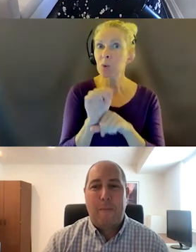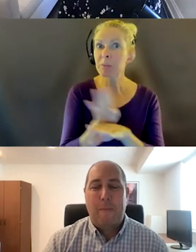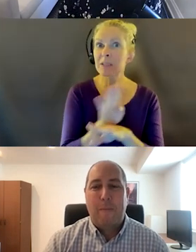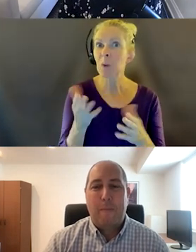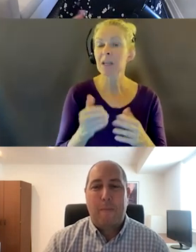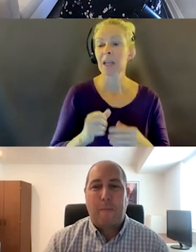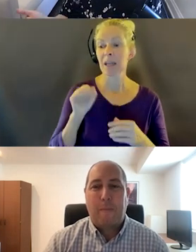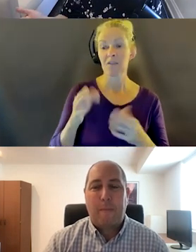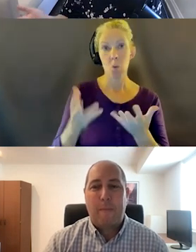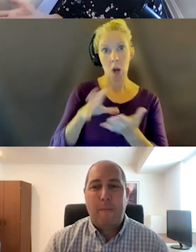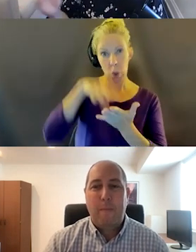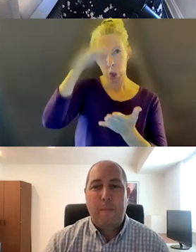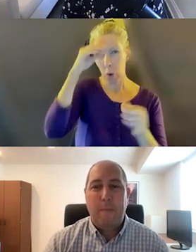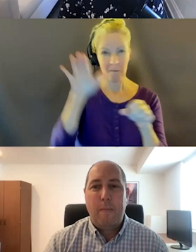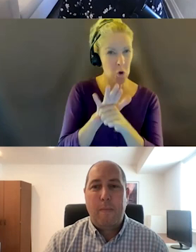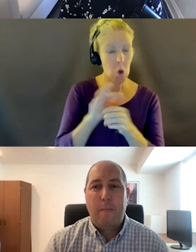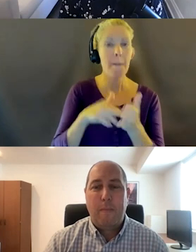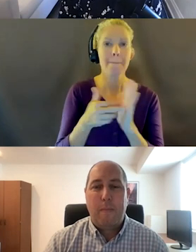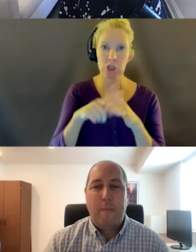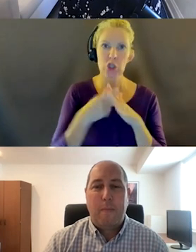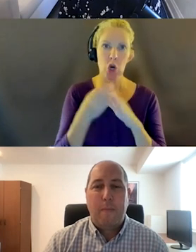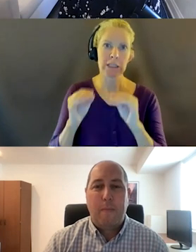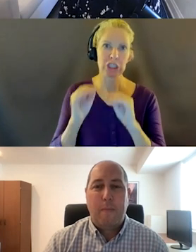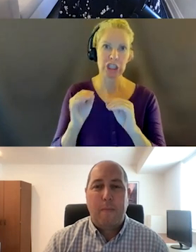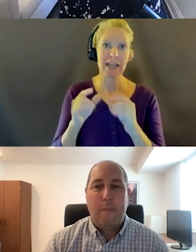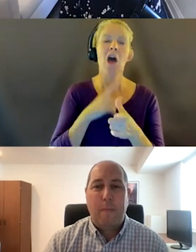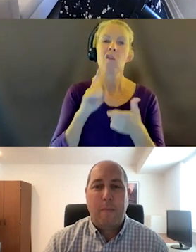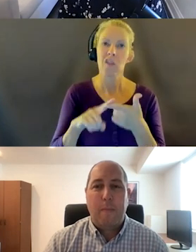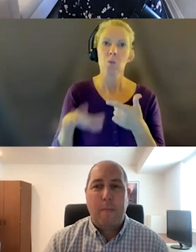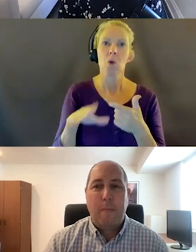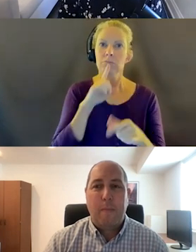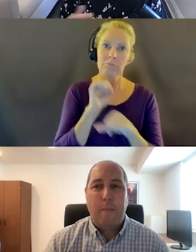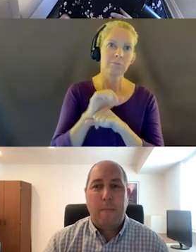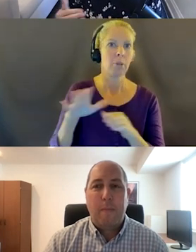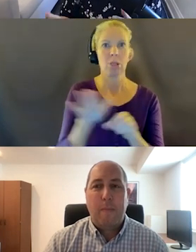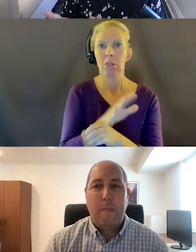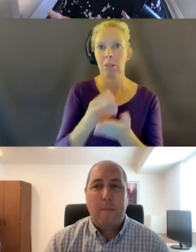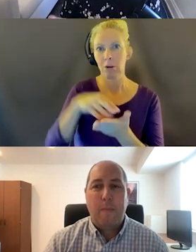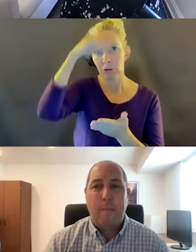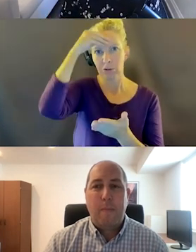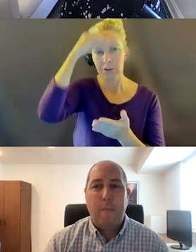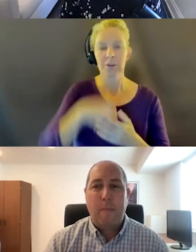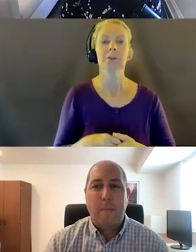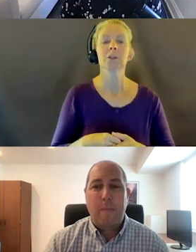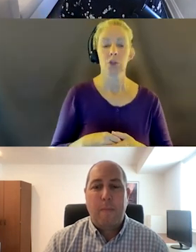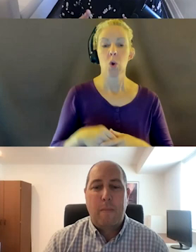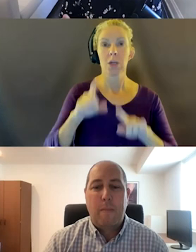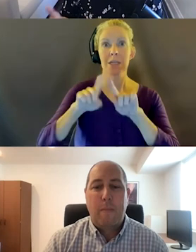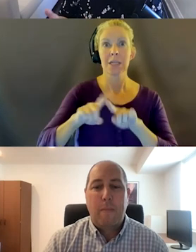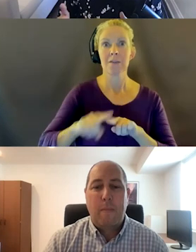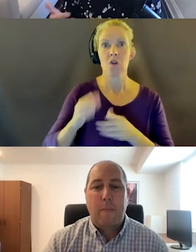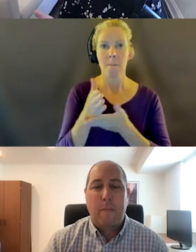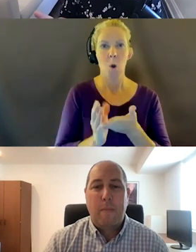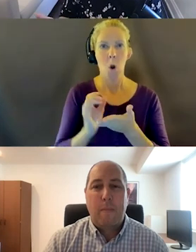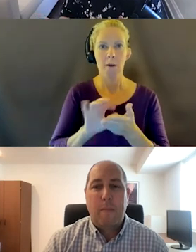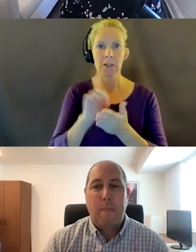So, I started teaching internally at that time at Publicis Sapient to the other designers. I broke apart individual components, and I thought